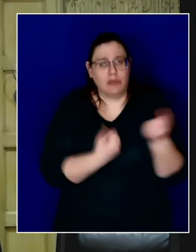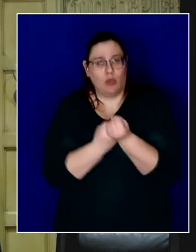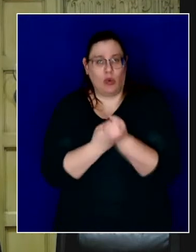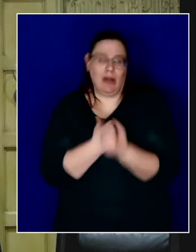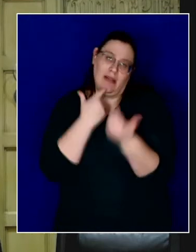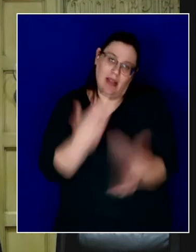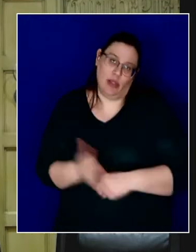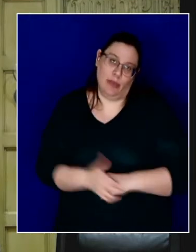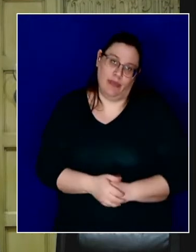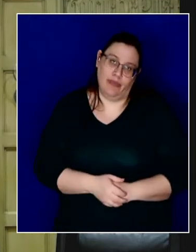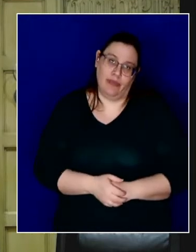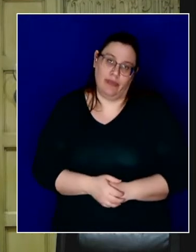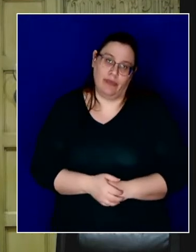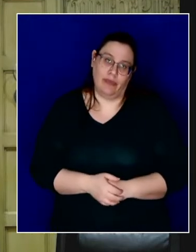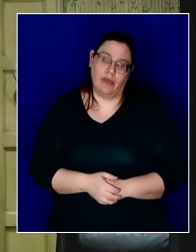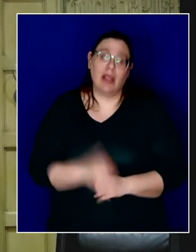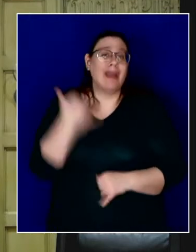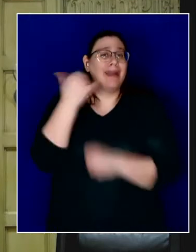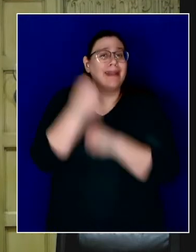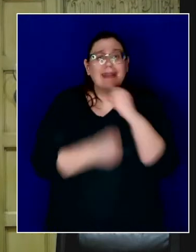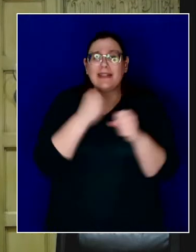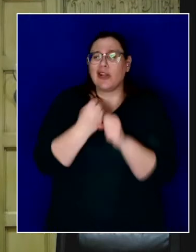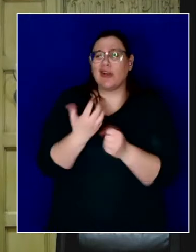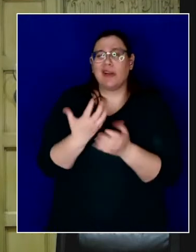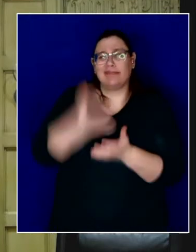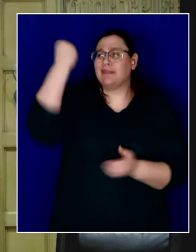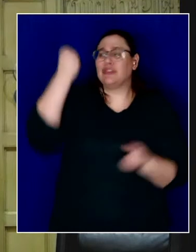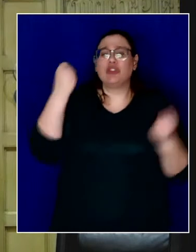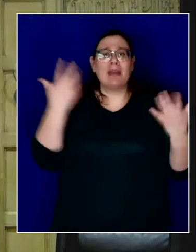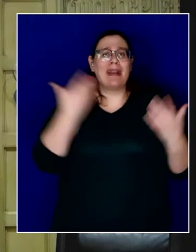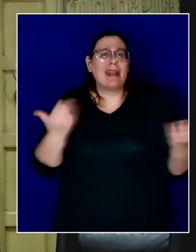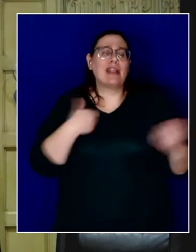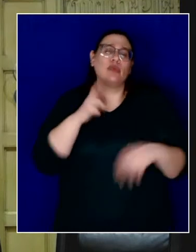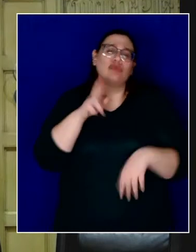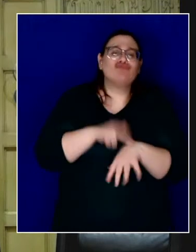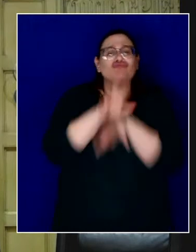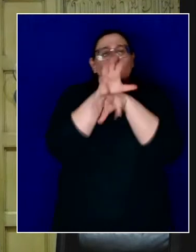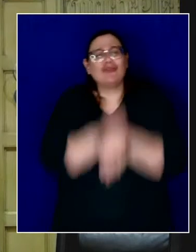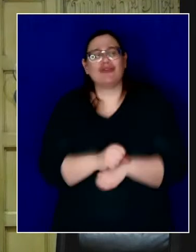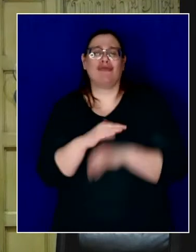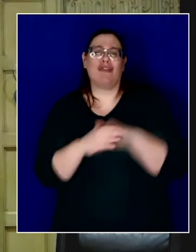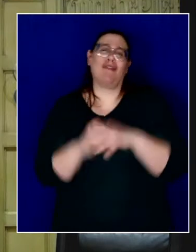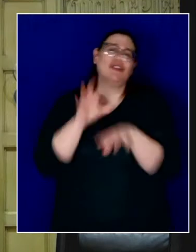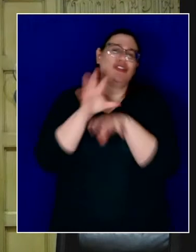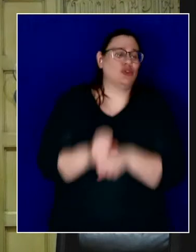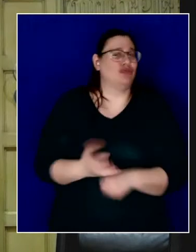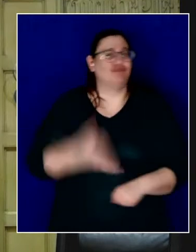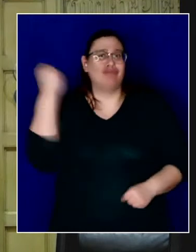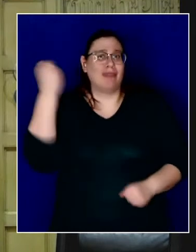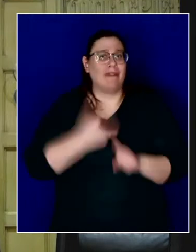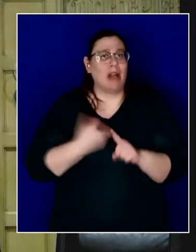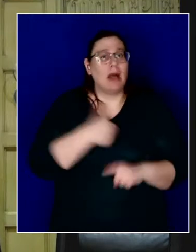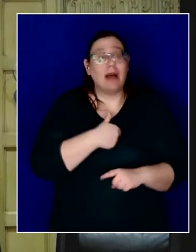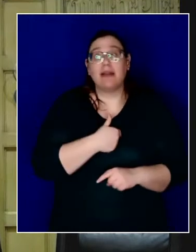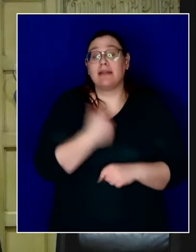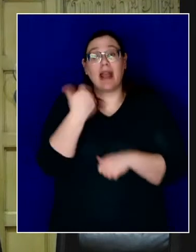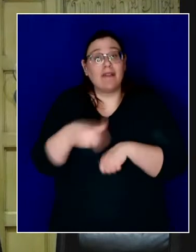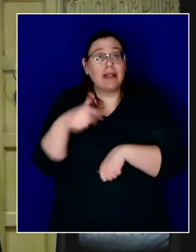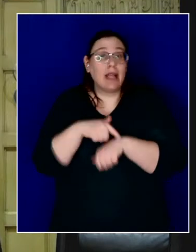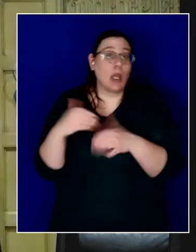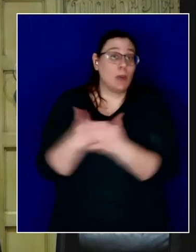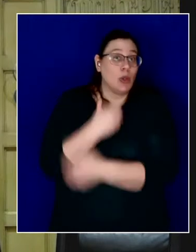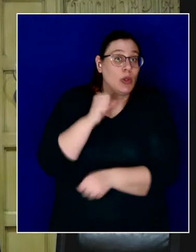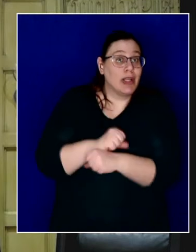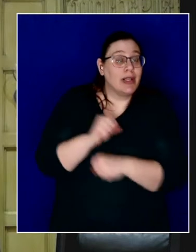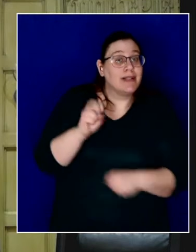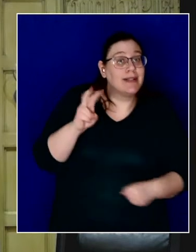This year has deprived us from so many of the normal rhythms and comforts. Every time when New Year's approaches and every other